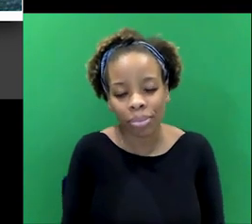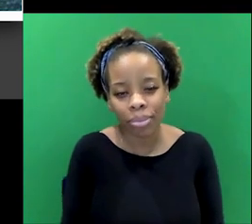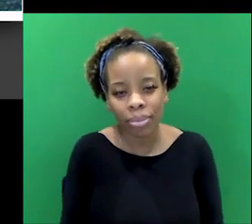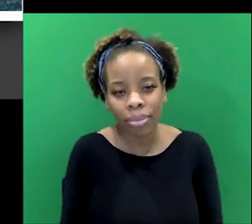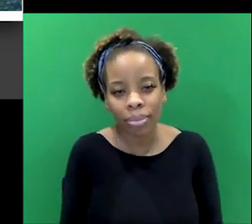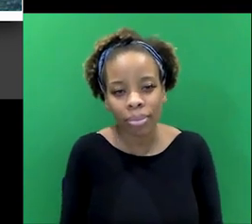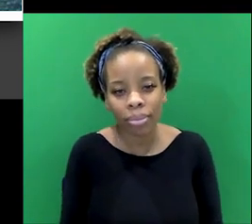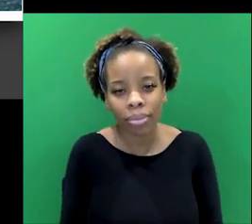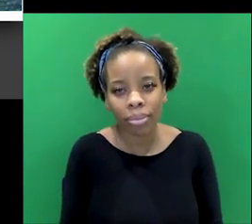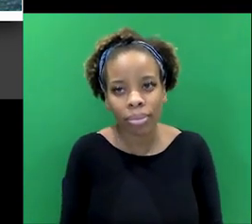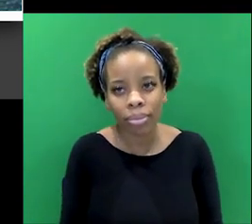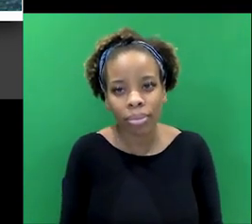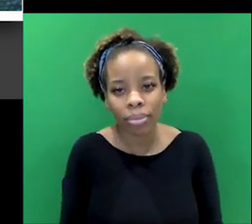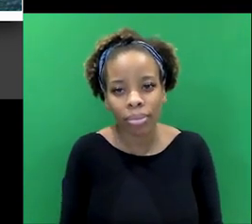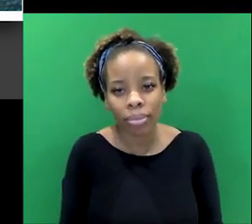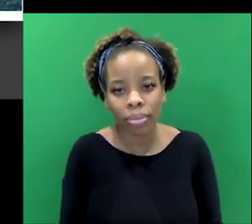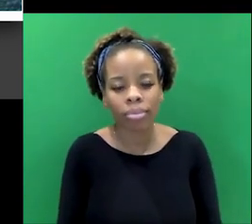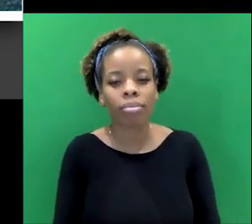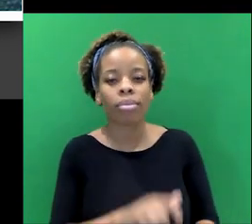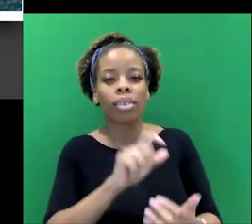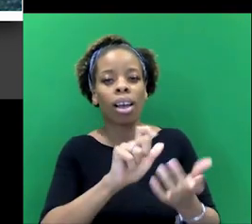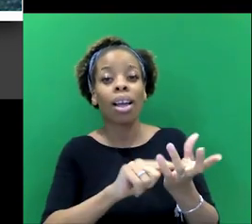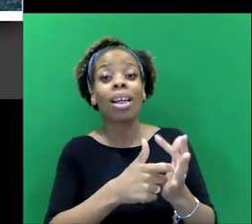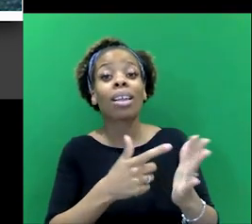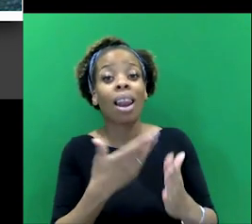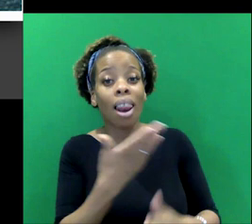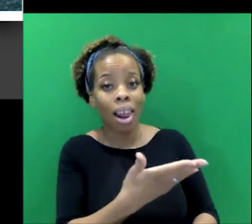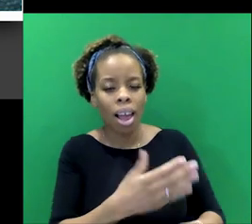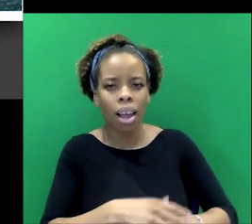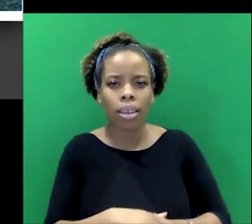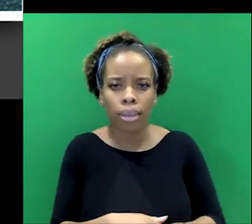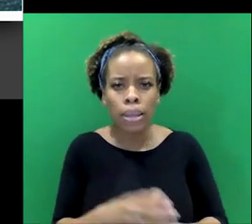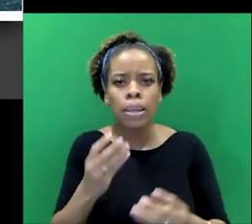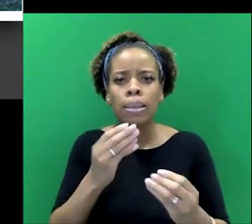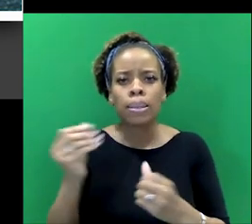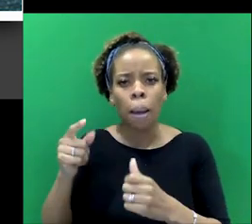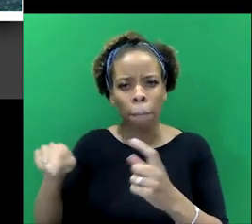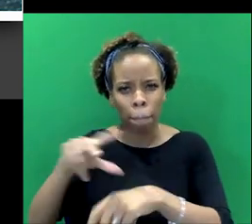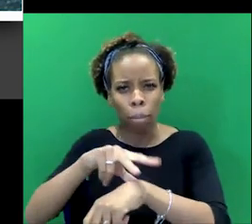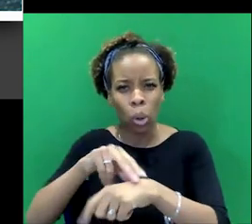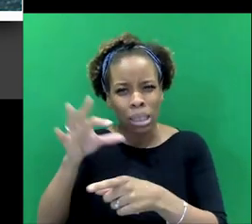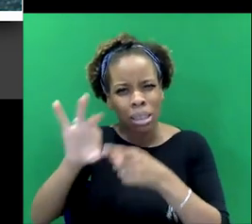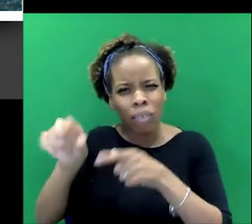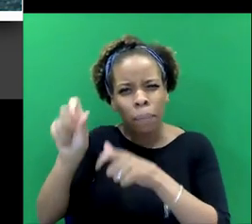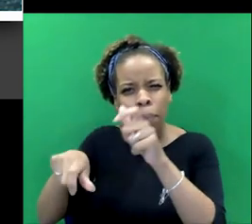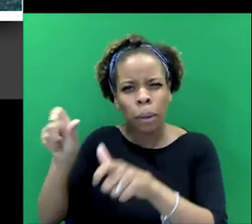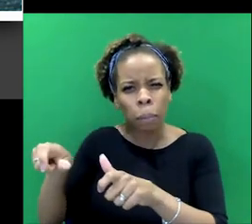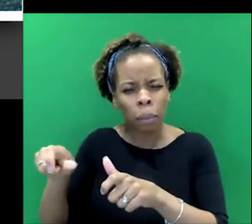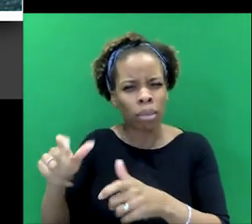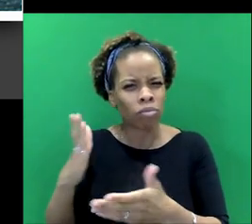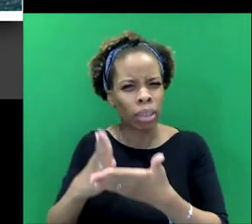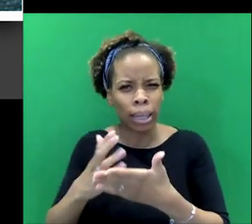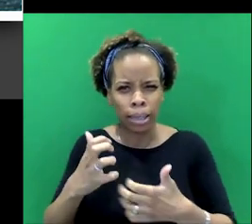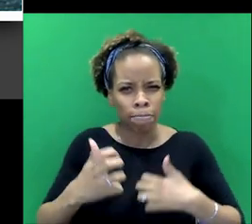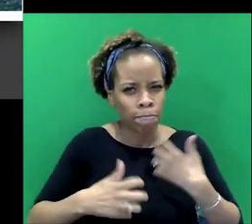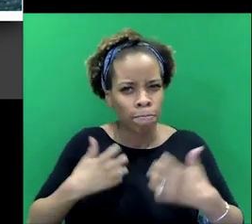about the particular officers who seem to have a problem with the Adalji family, who Doyle